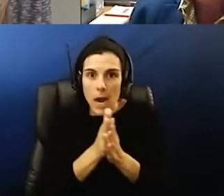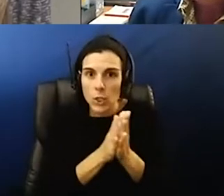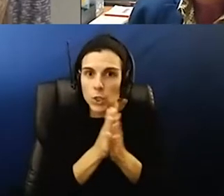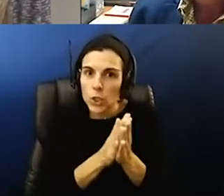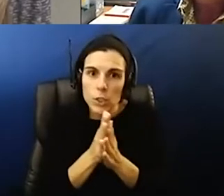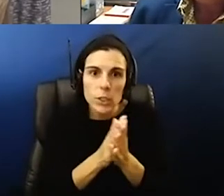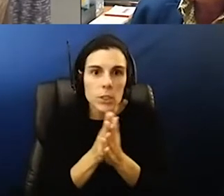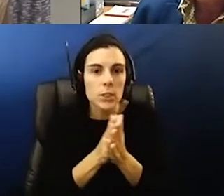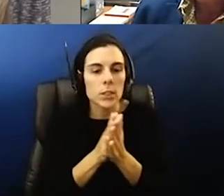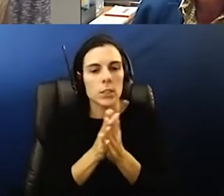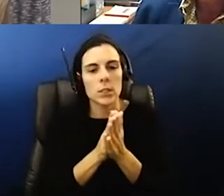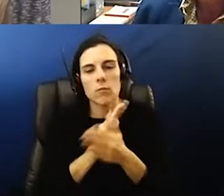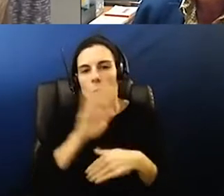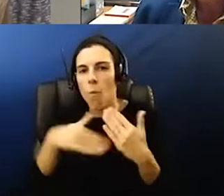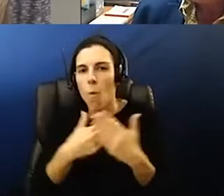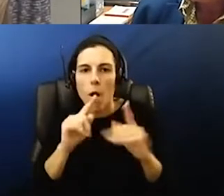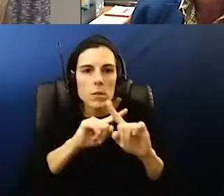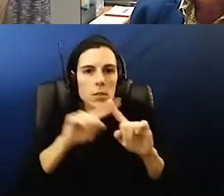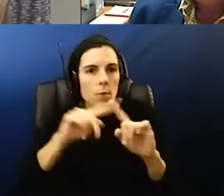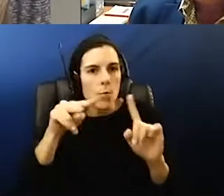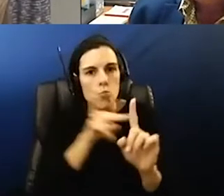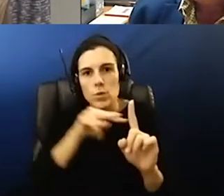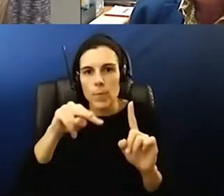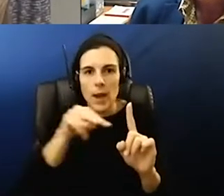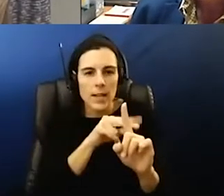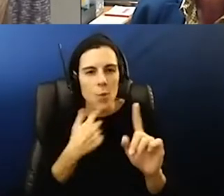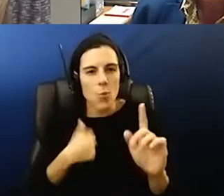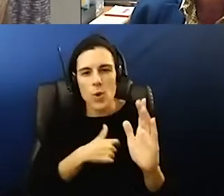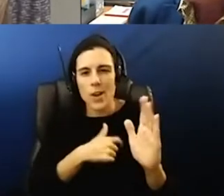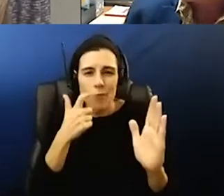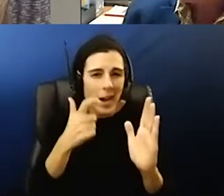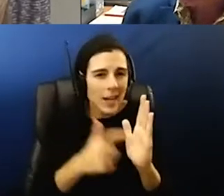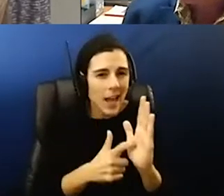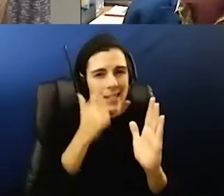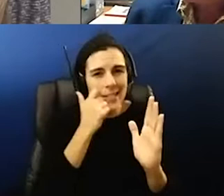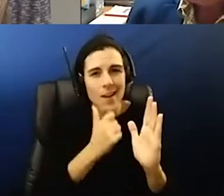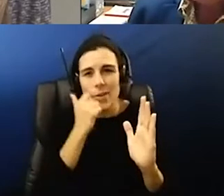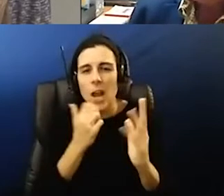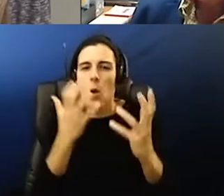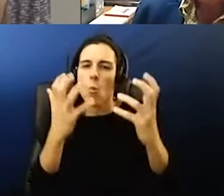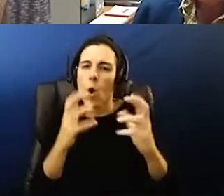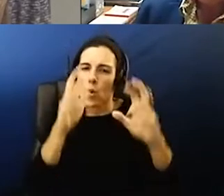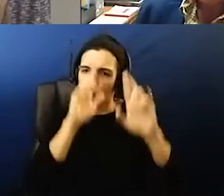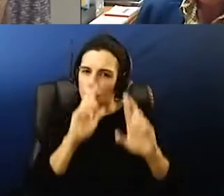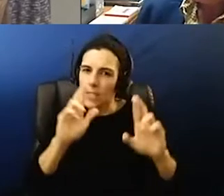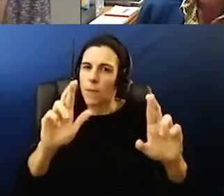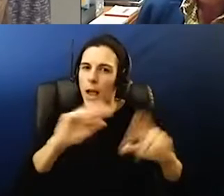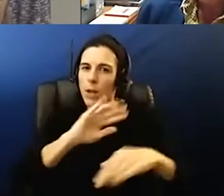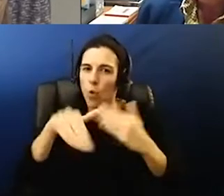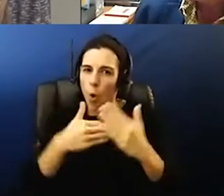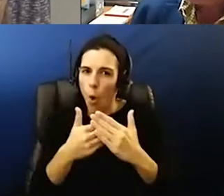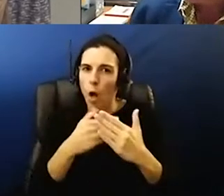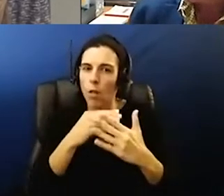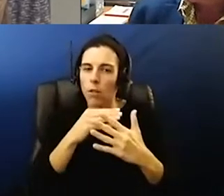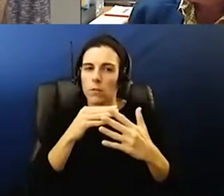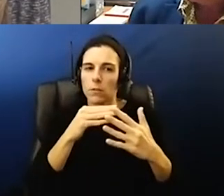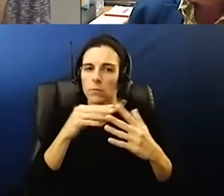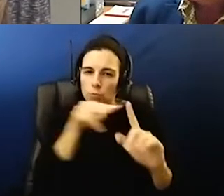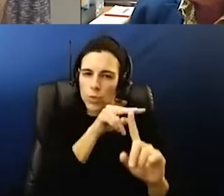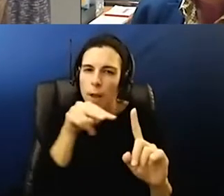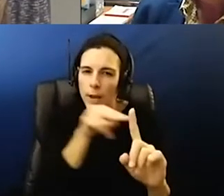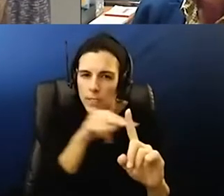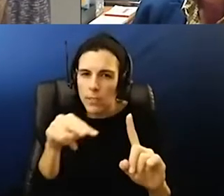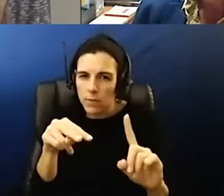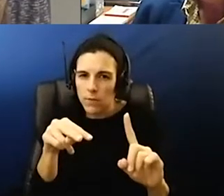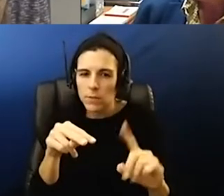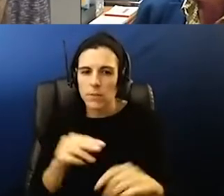and we we recognize that daily and we want to be respectful to all sides and then ultimately do what we believe as professionals in our